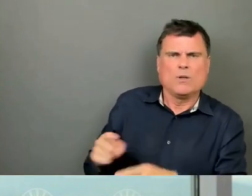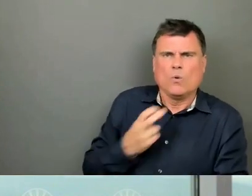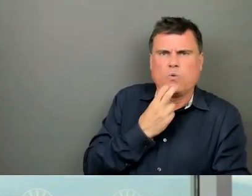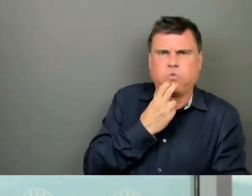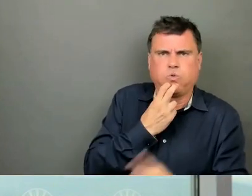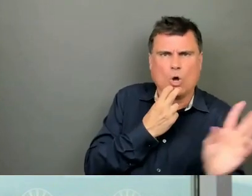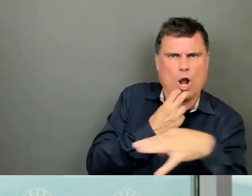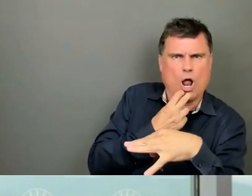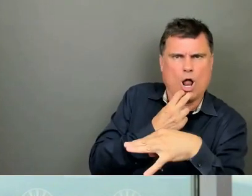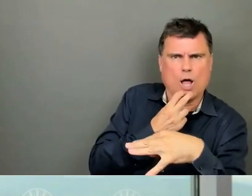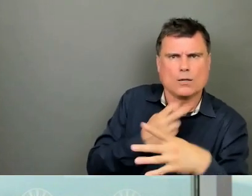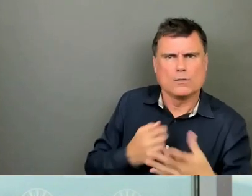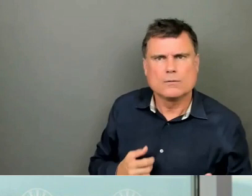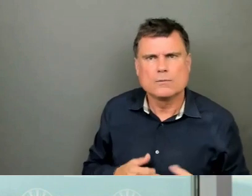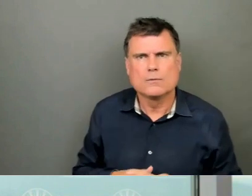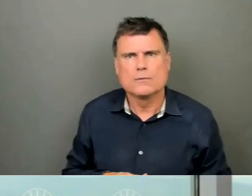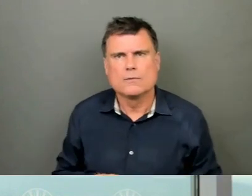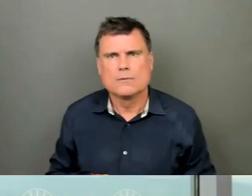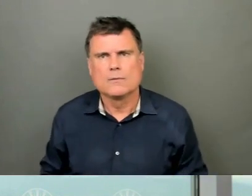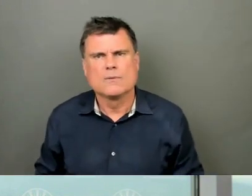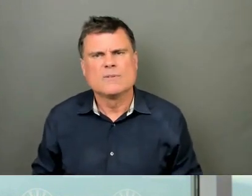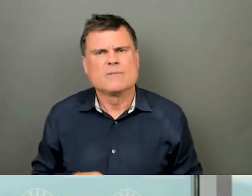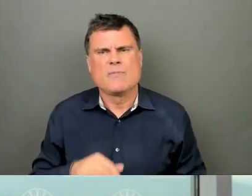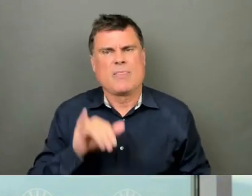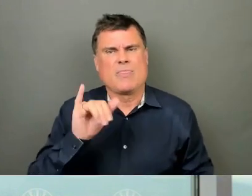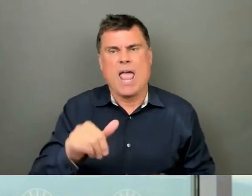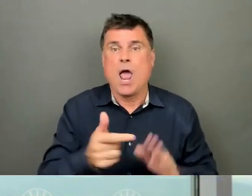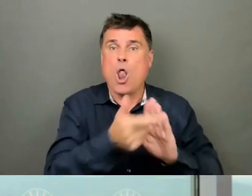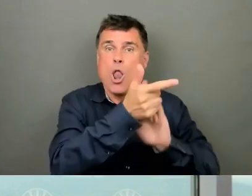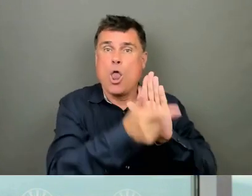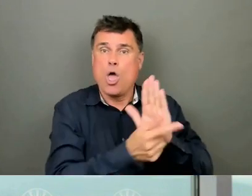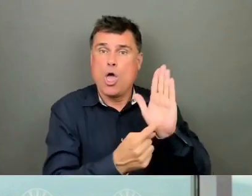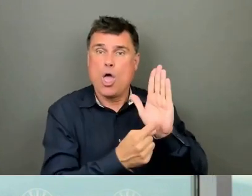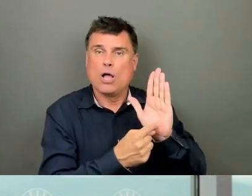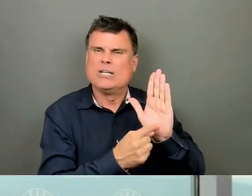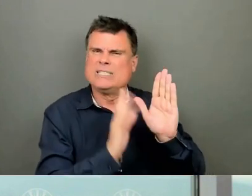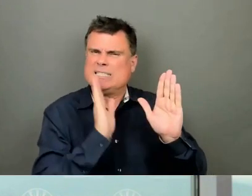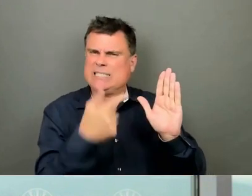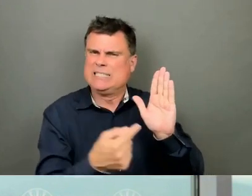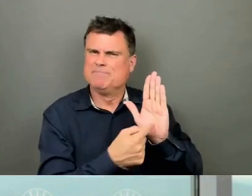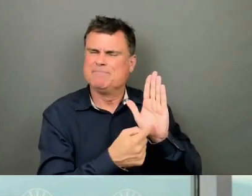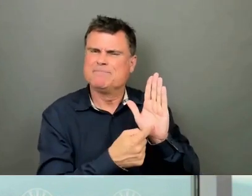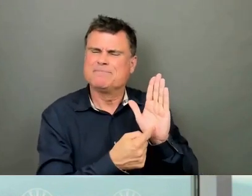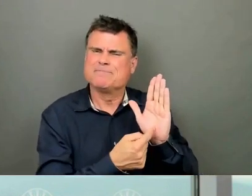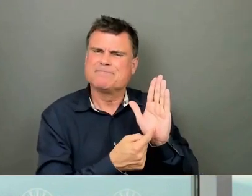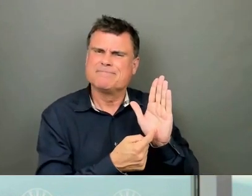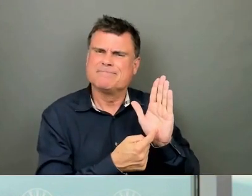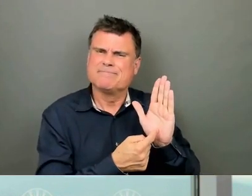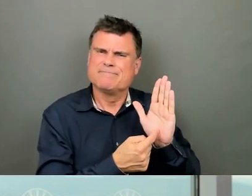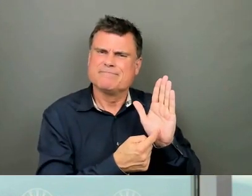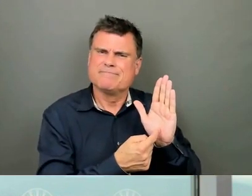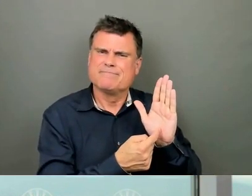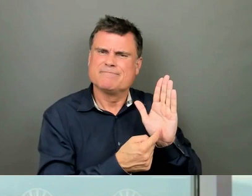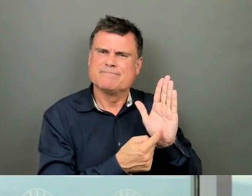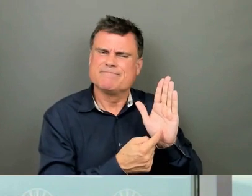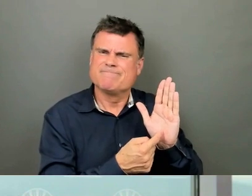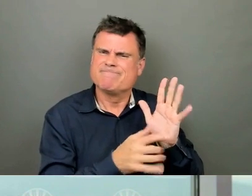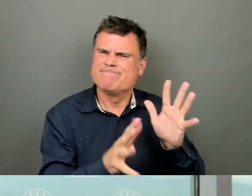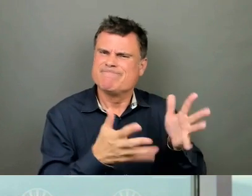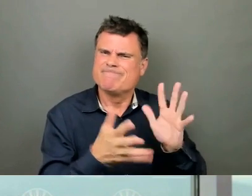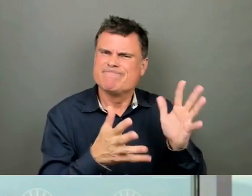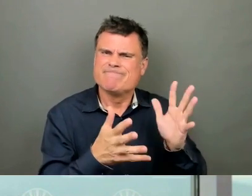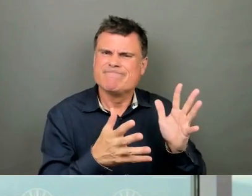if PETA continues to not allow employees of the government